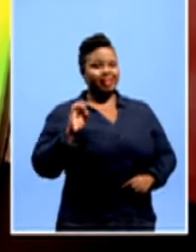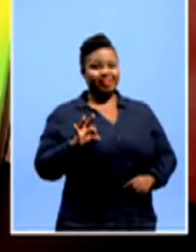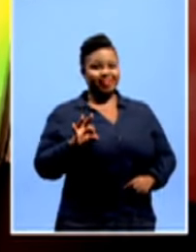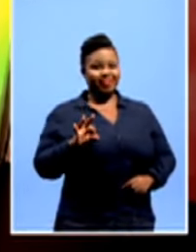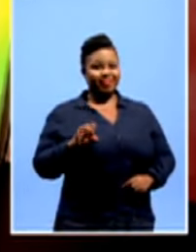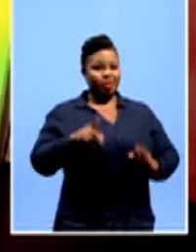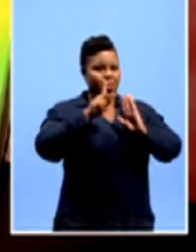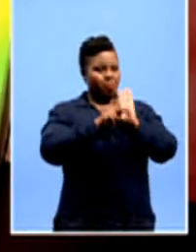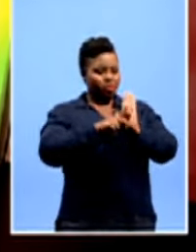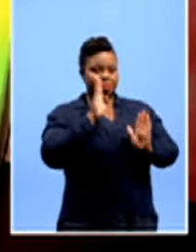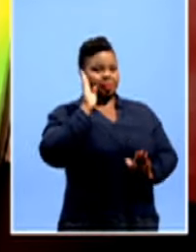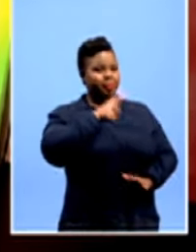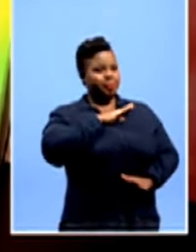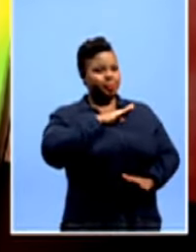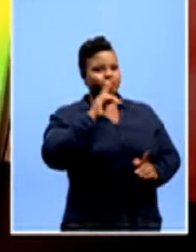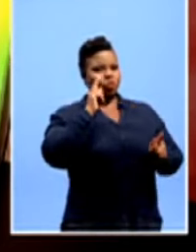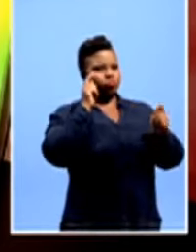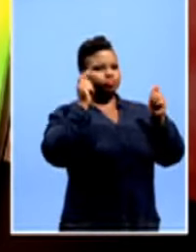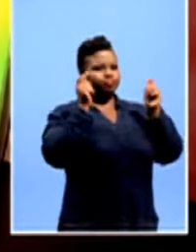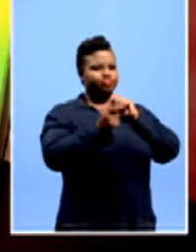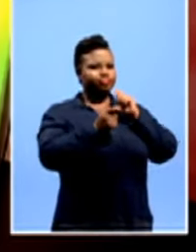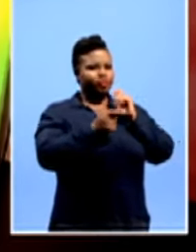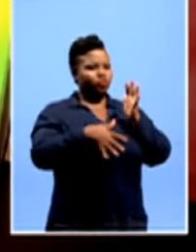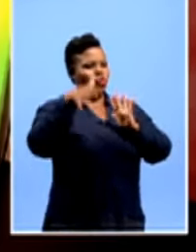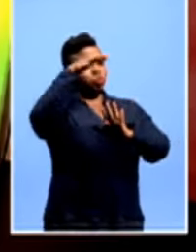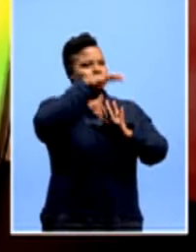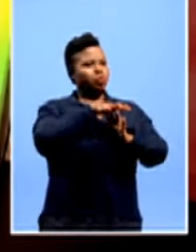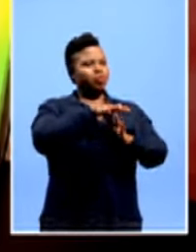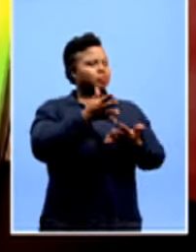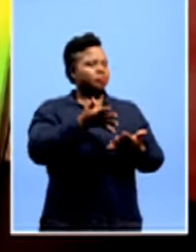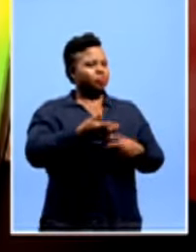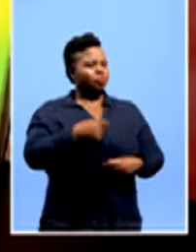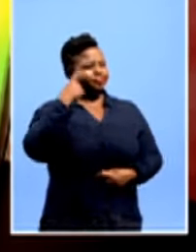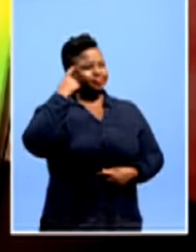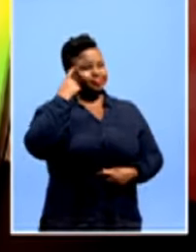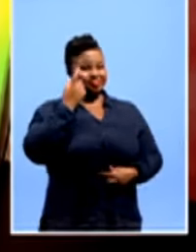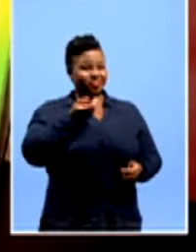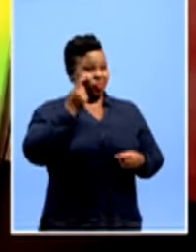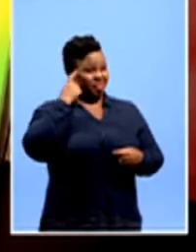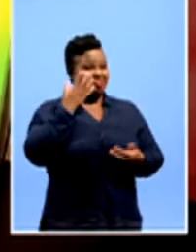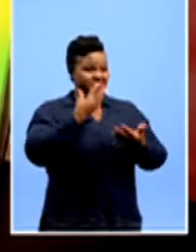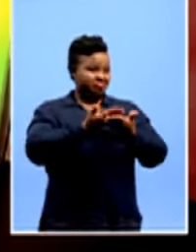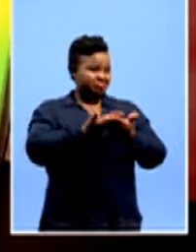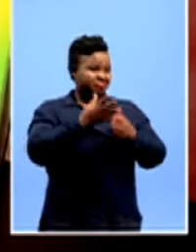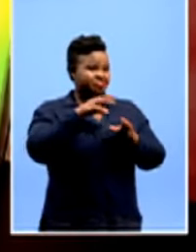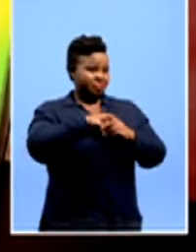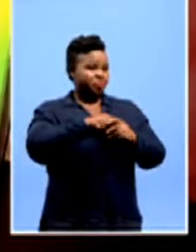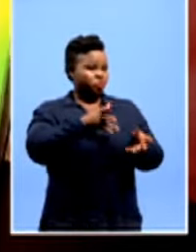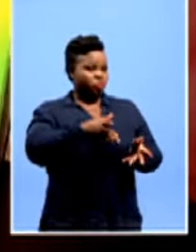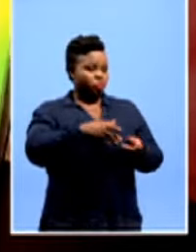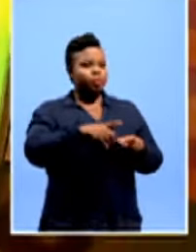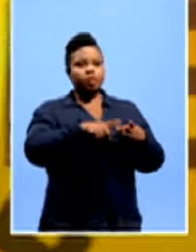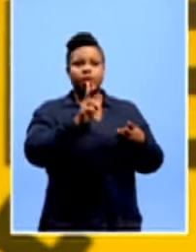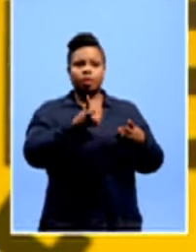not been policies to make transformation a priority, one does wonder if they would have made it. And more